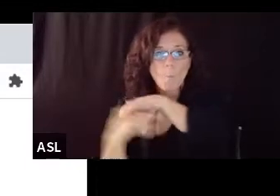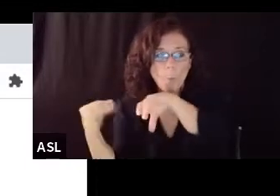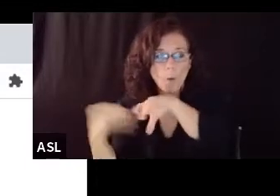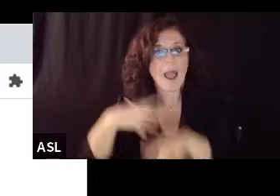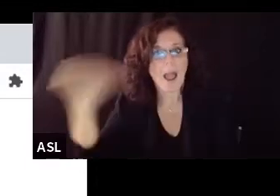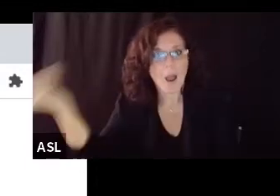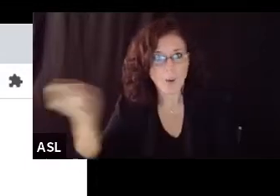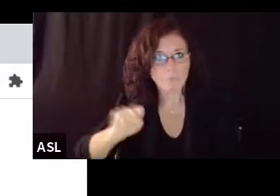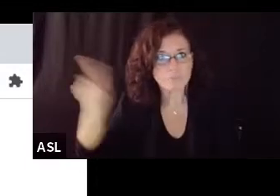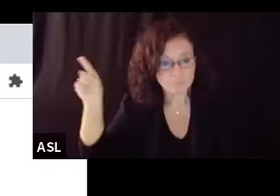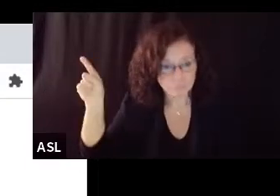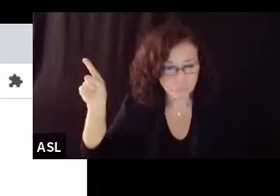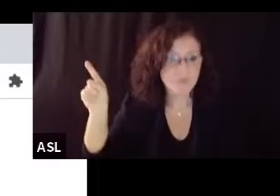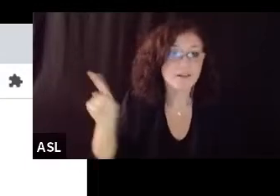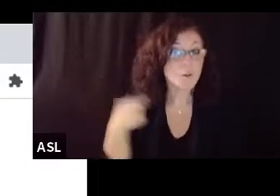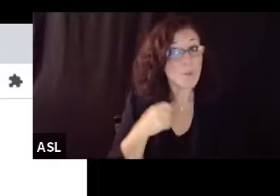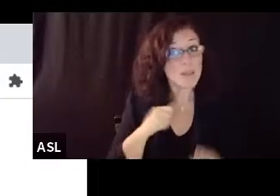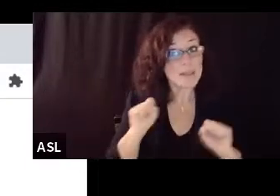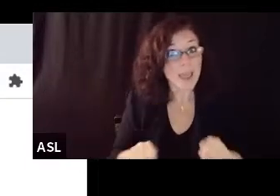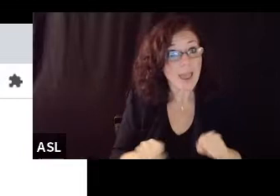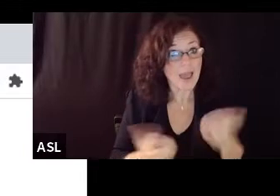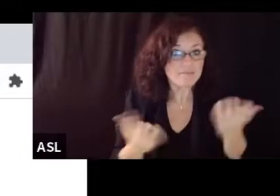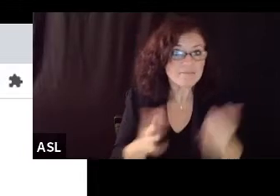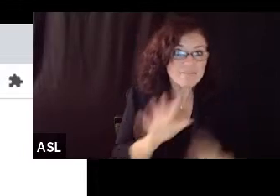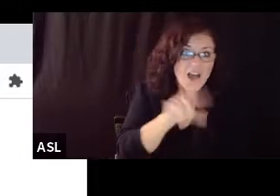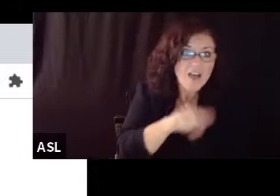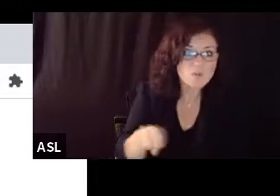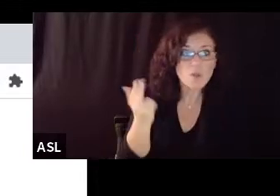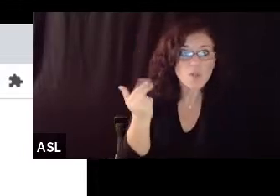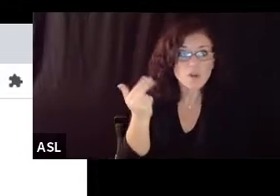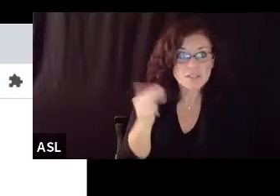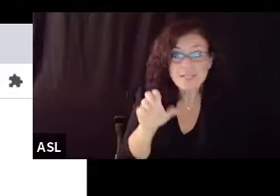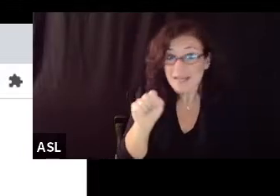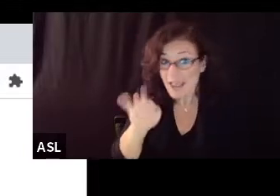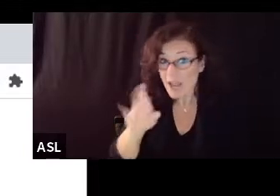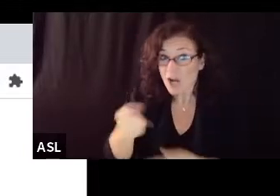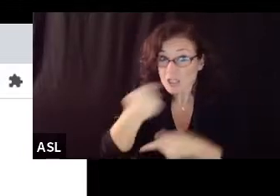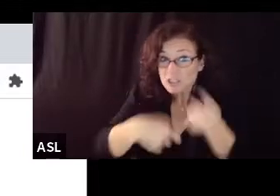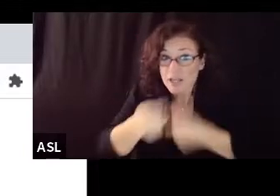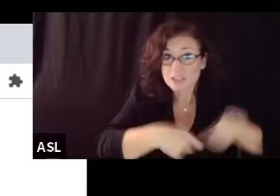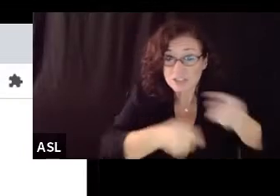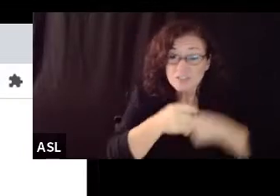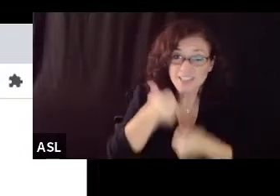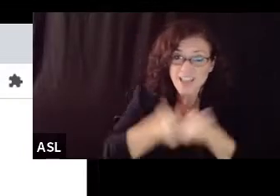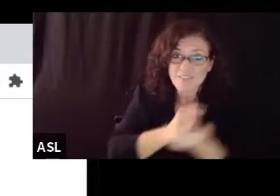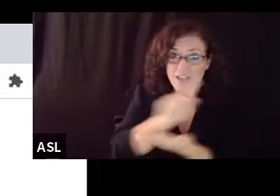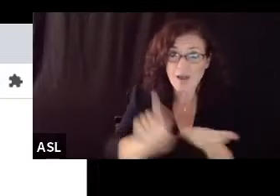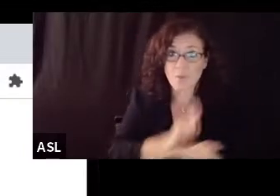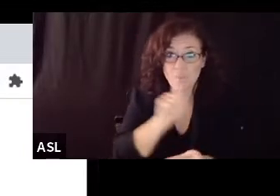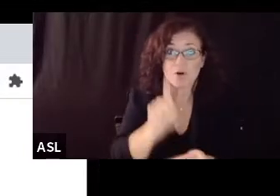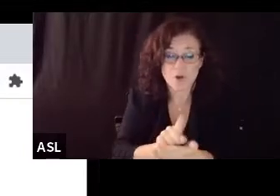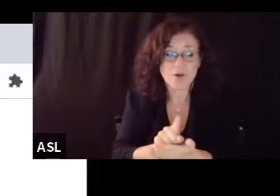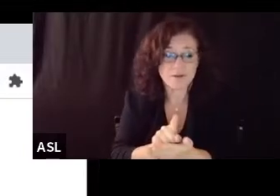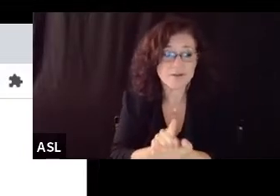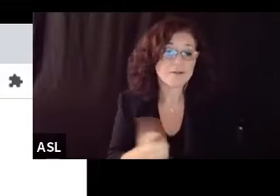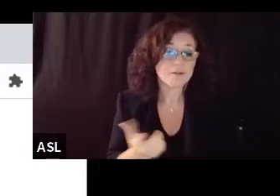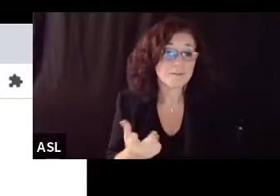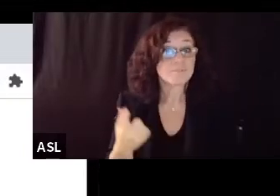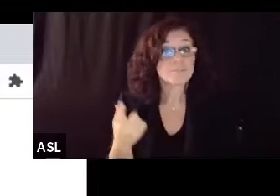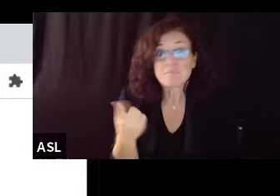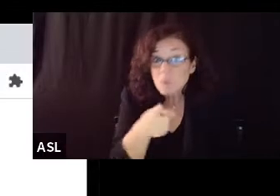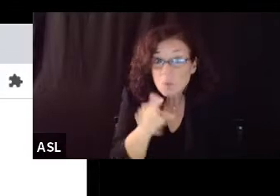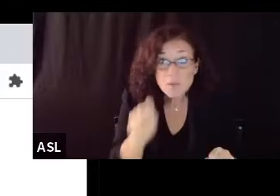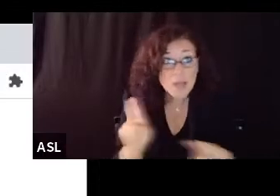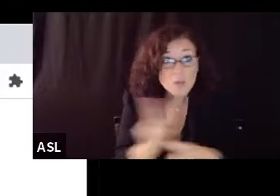to 7 to 13 air changes per hour so we get them all into a really high flow rate they're using uh standard uh stand fans